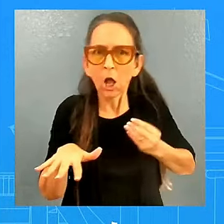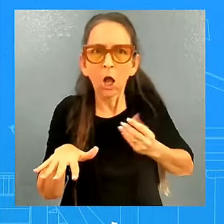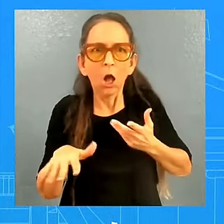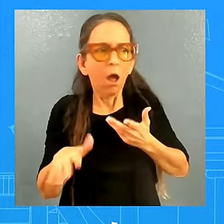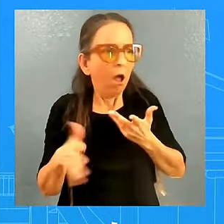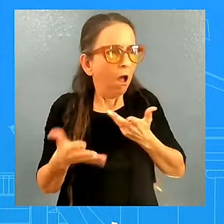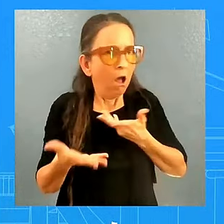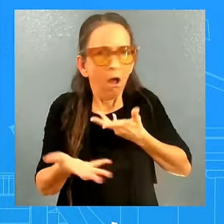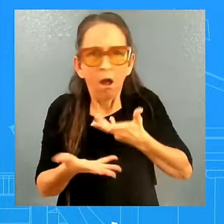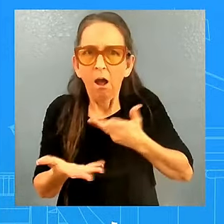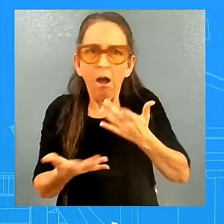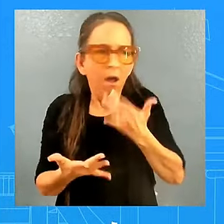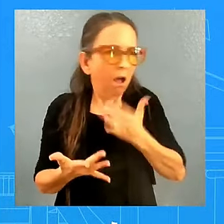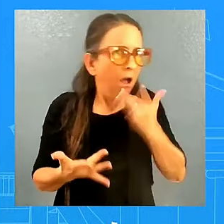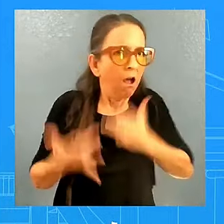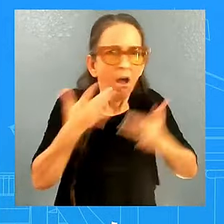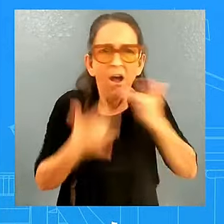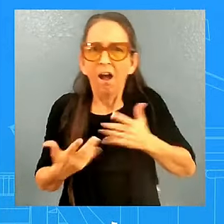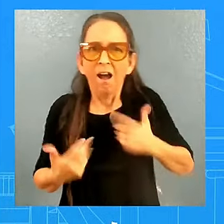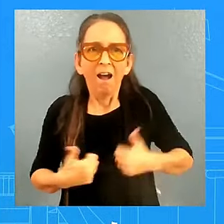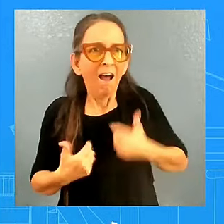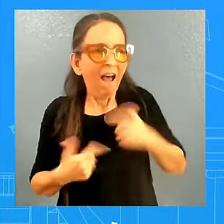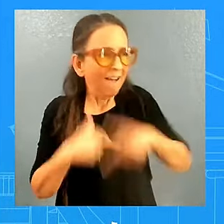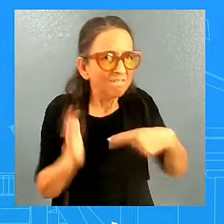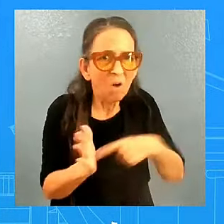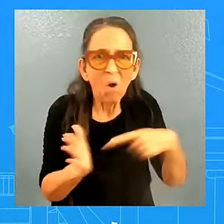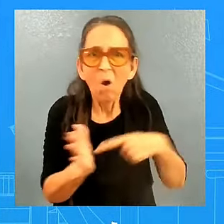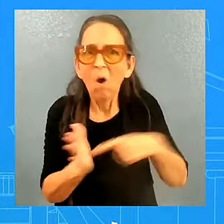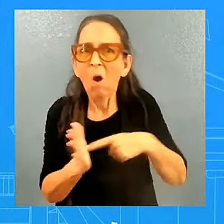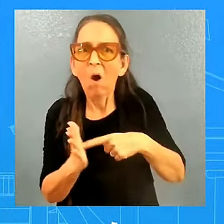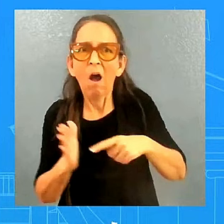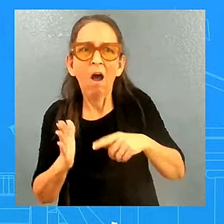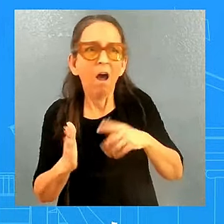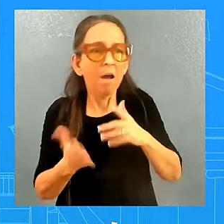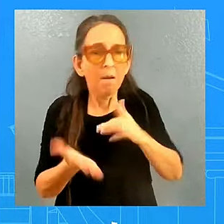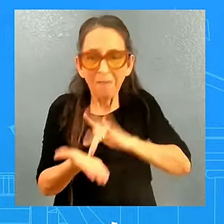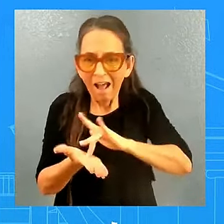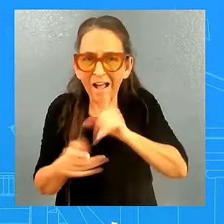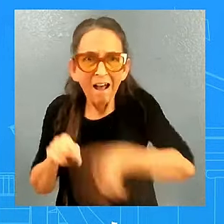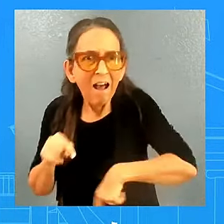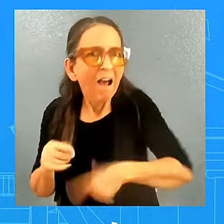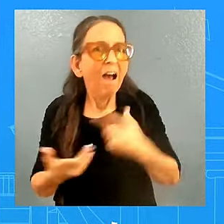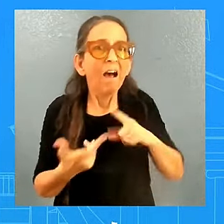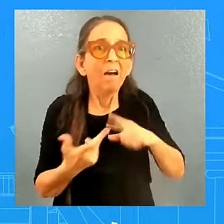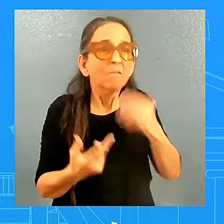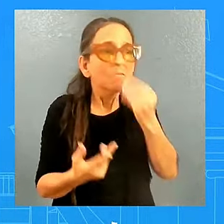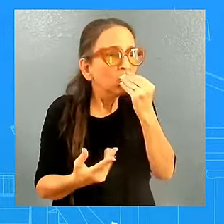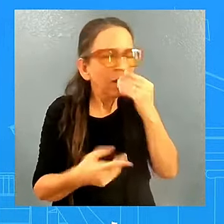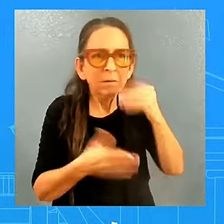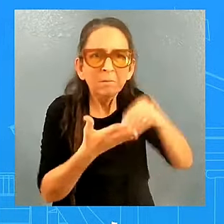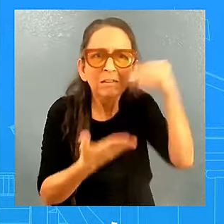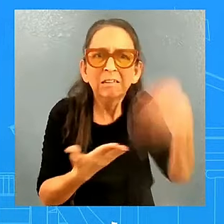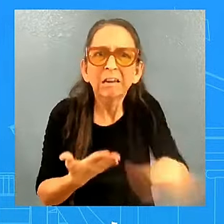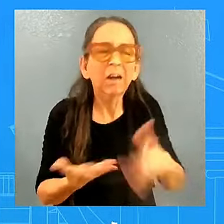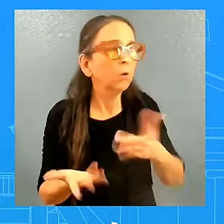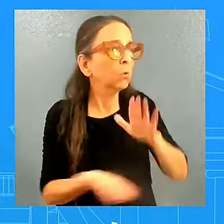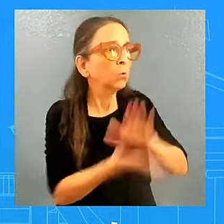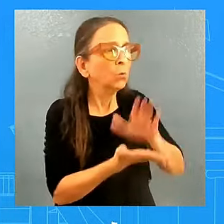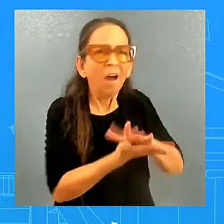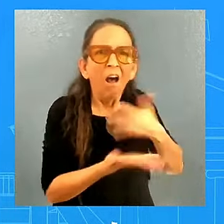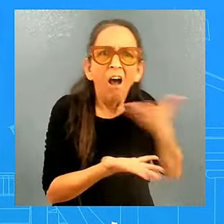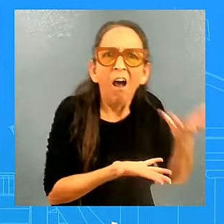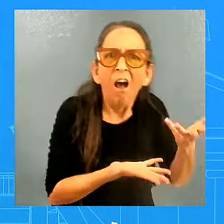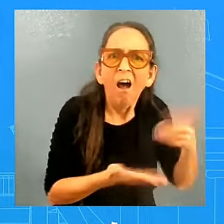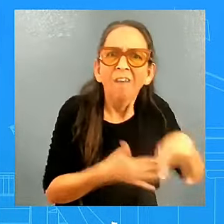bill. How are you going to pay for your kids' school? How are you going to pay for groceries? And so this is the vice president. Go ahead, Kim. President-elect